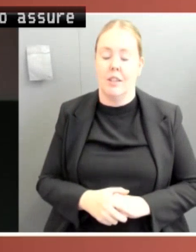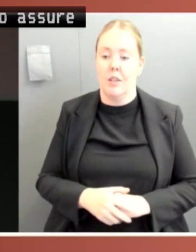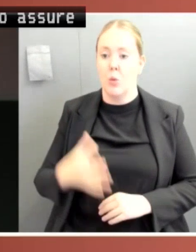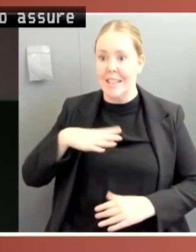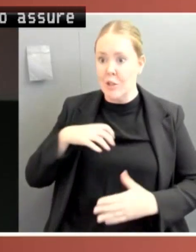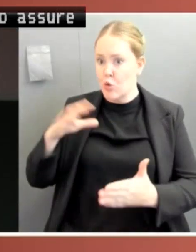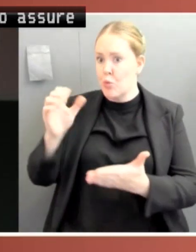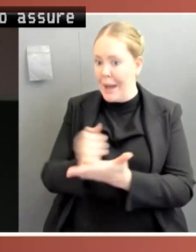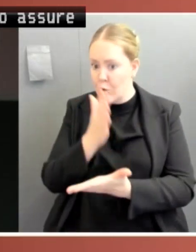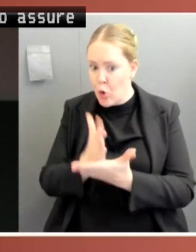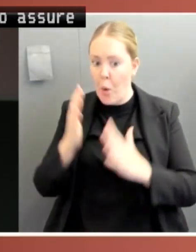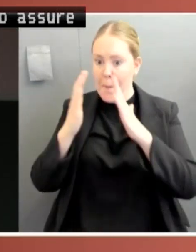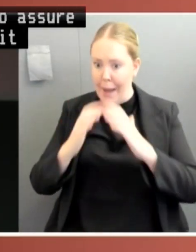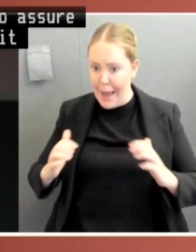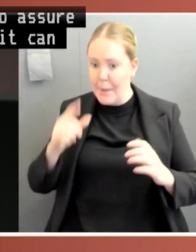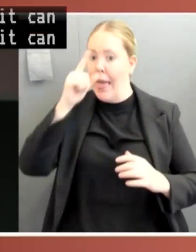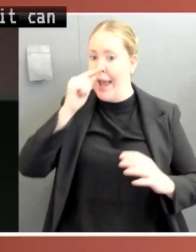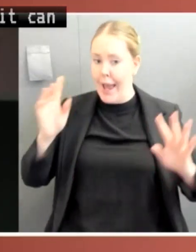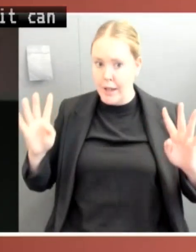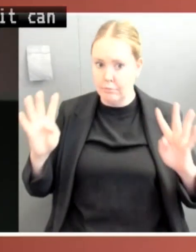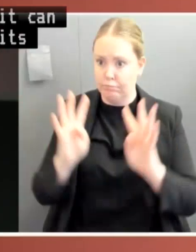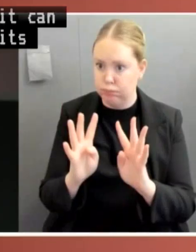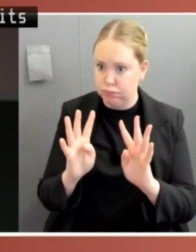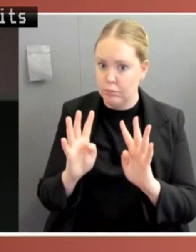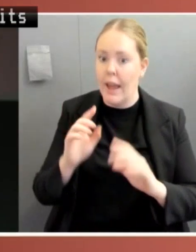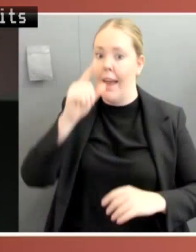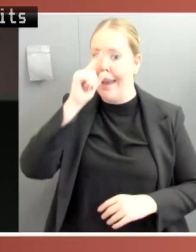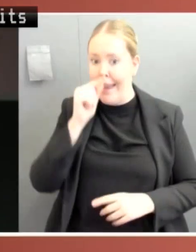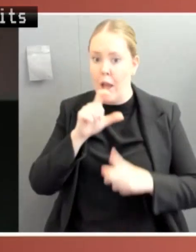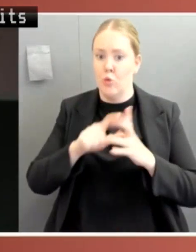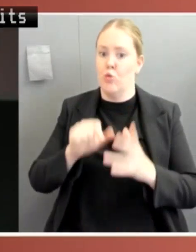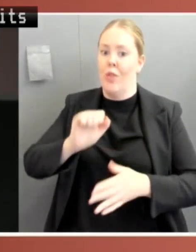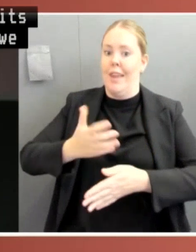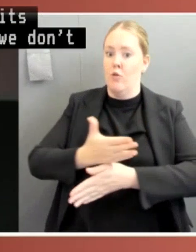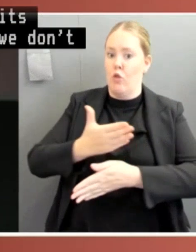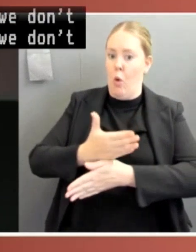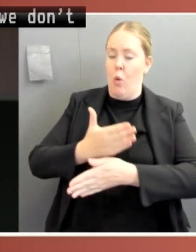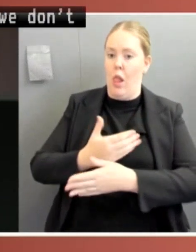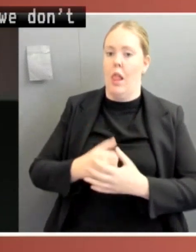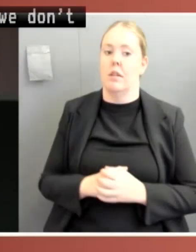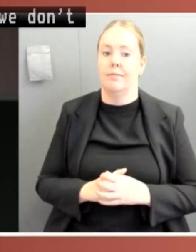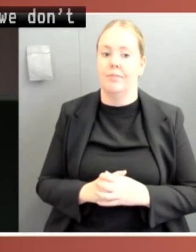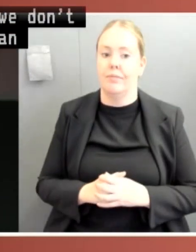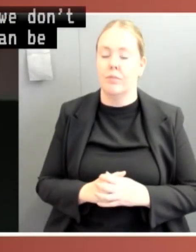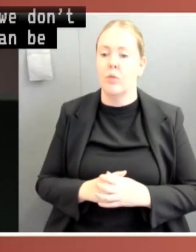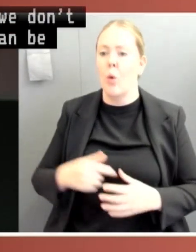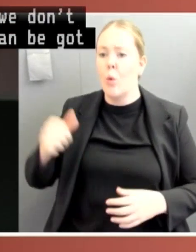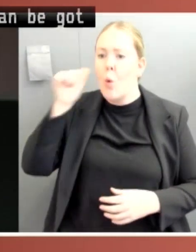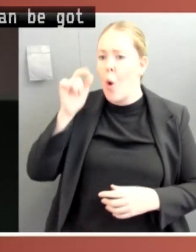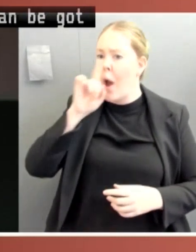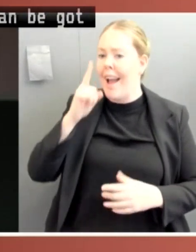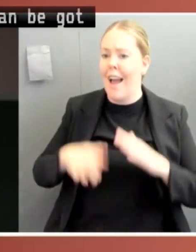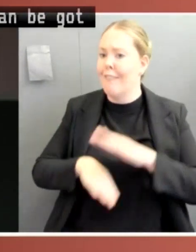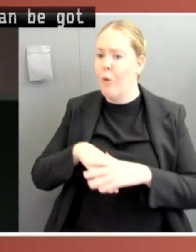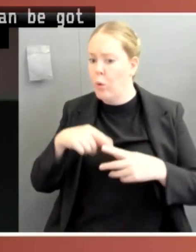its function. And even though we don't suggest that all of this can be got right, that Parliament can achieve the idealised form we've talked